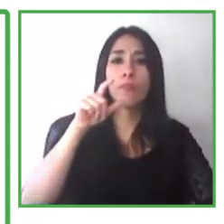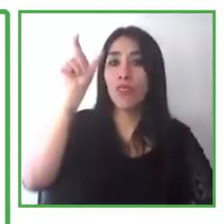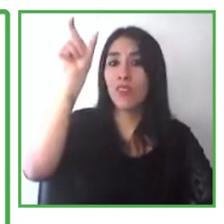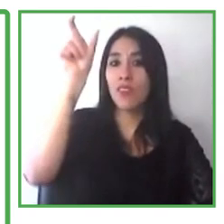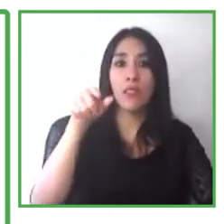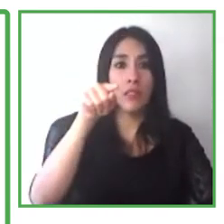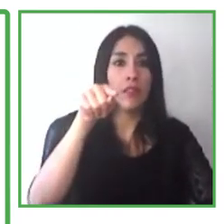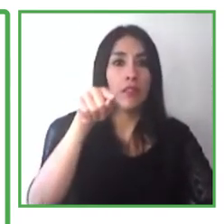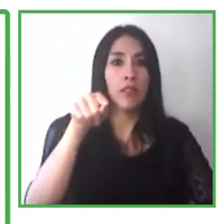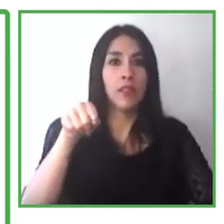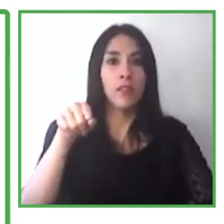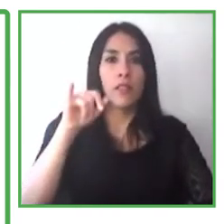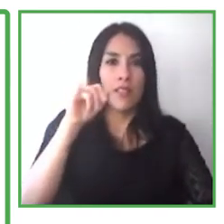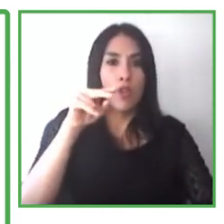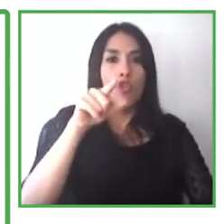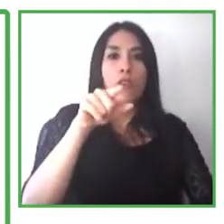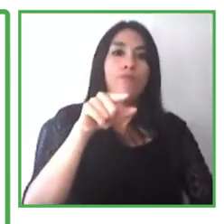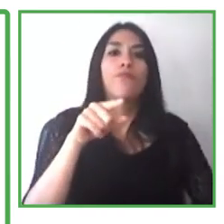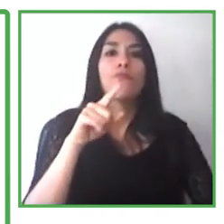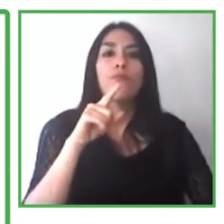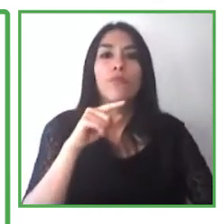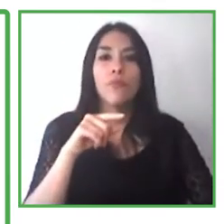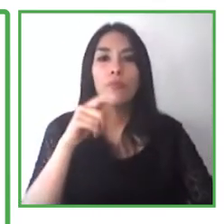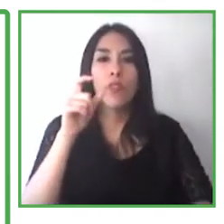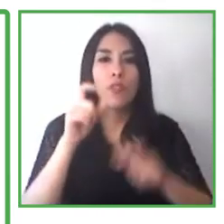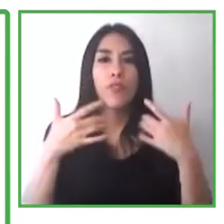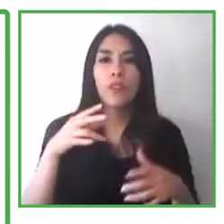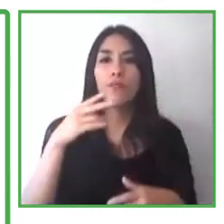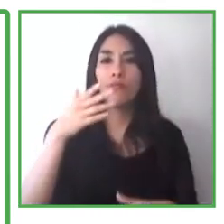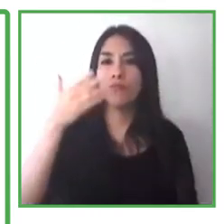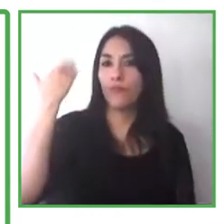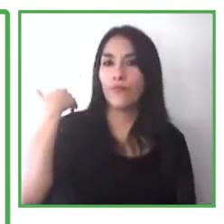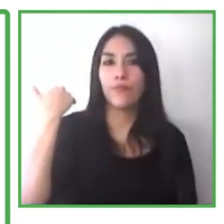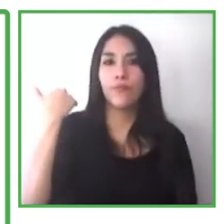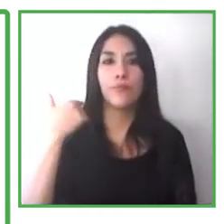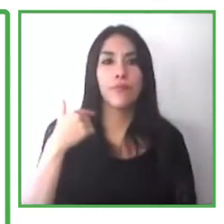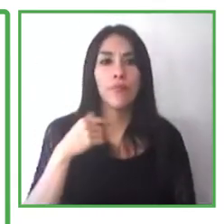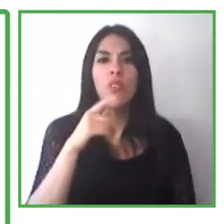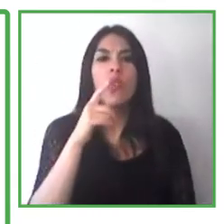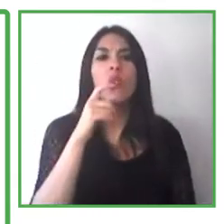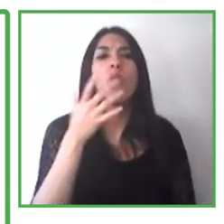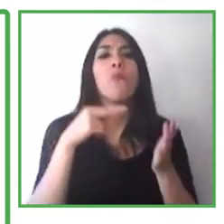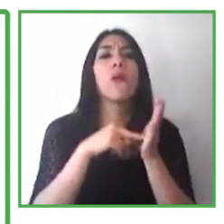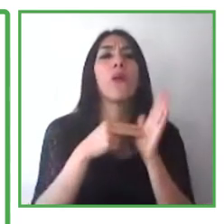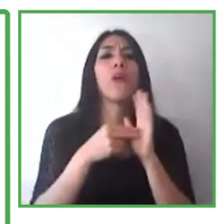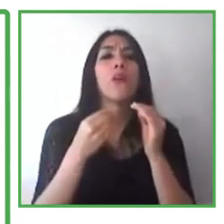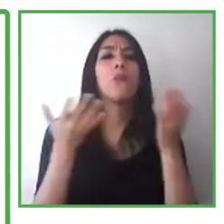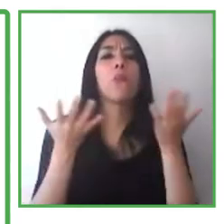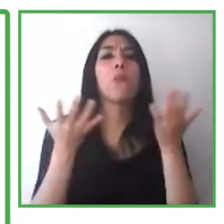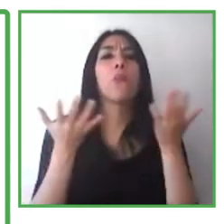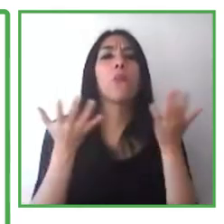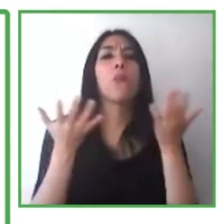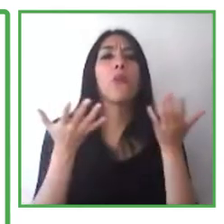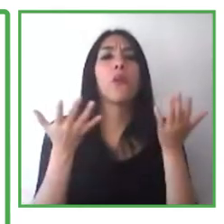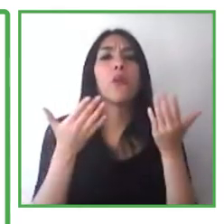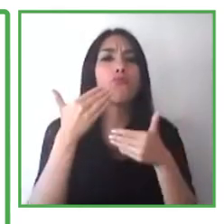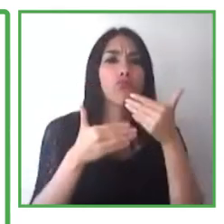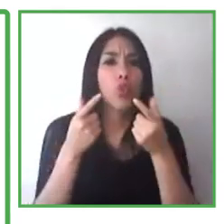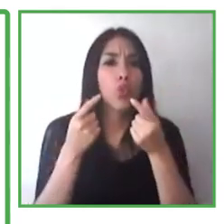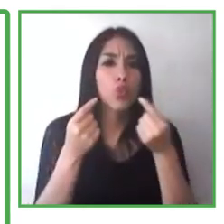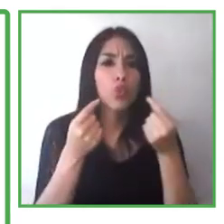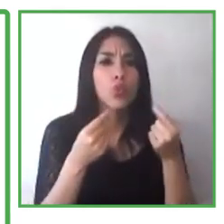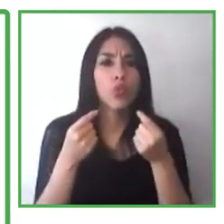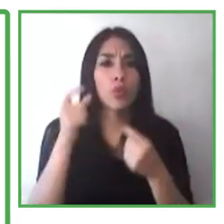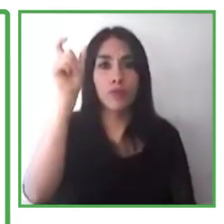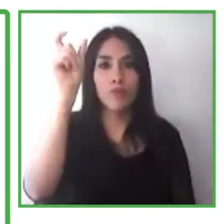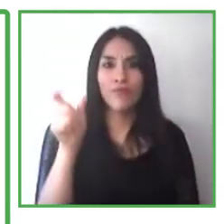leverage both the executives as well as your employees? Having business resource groups